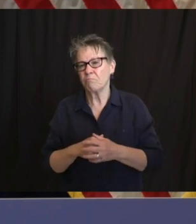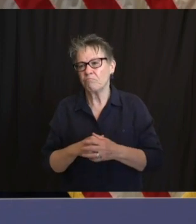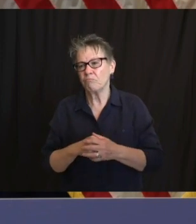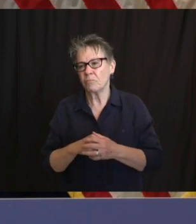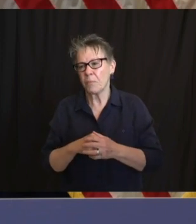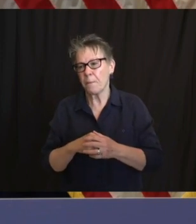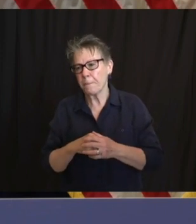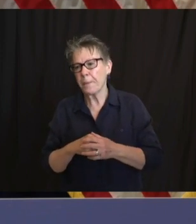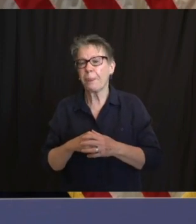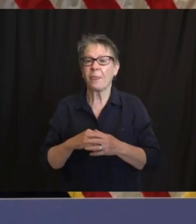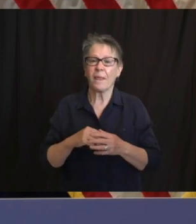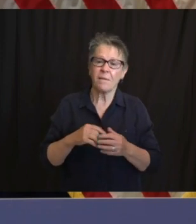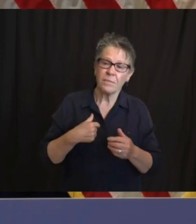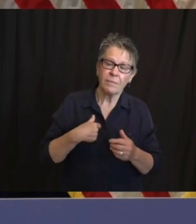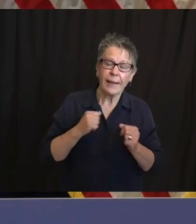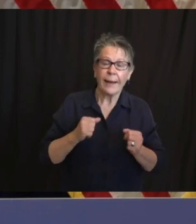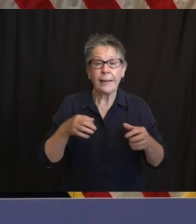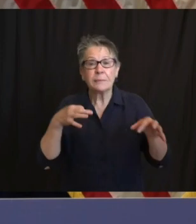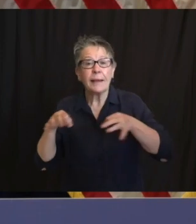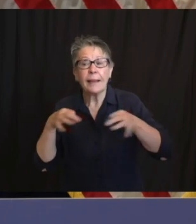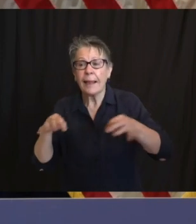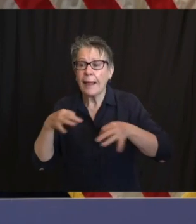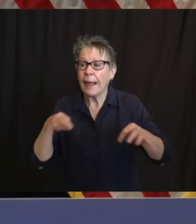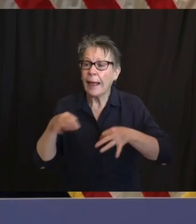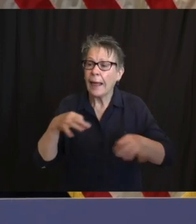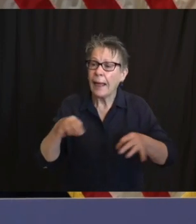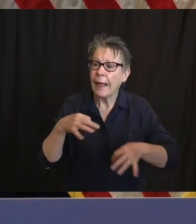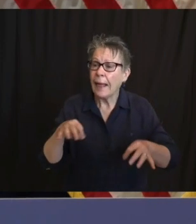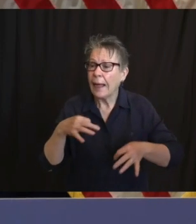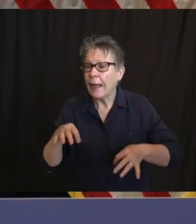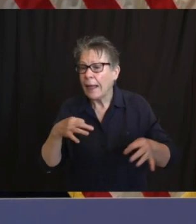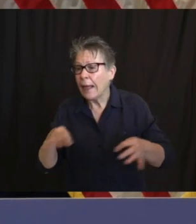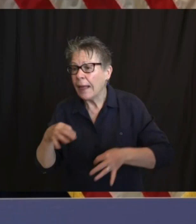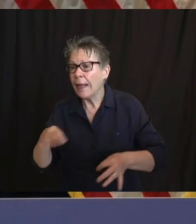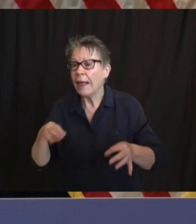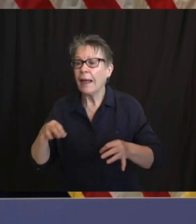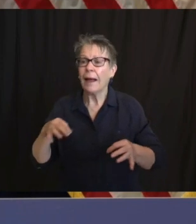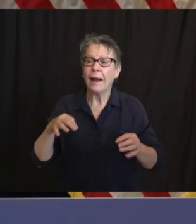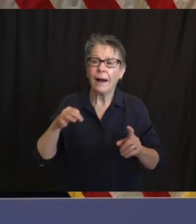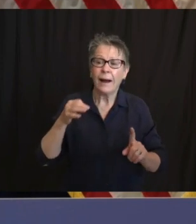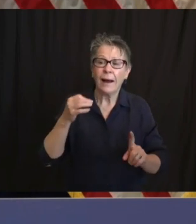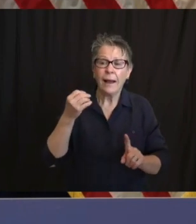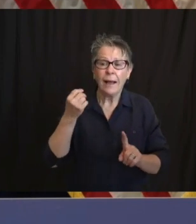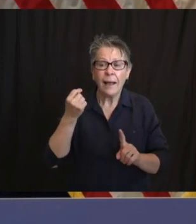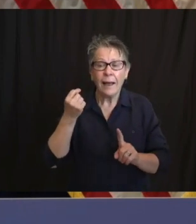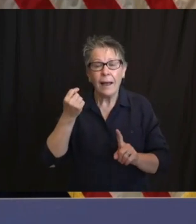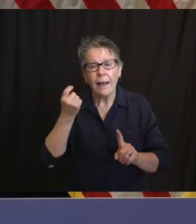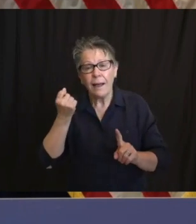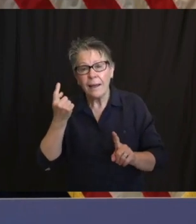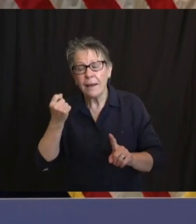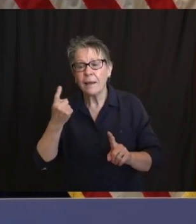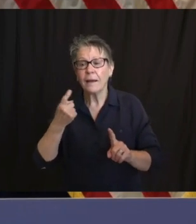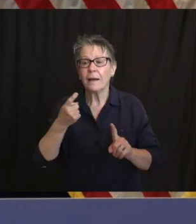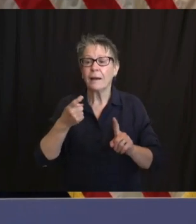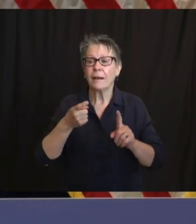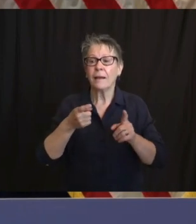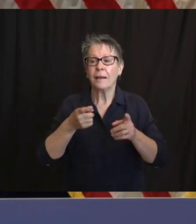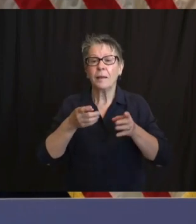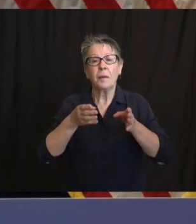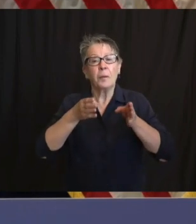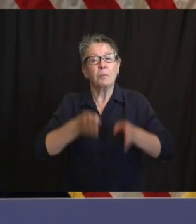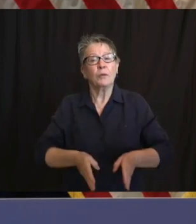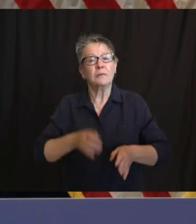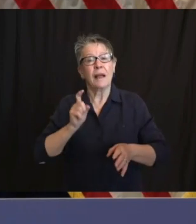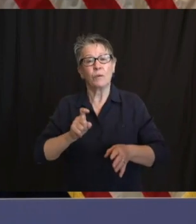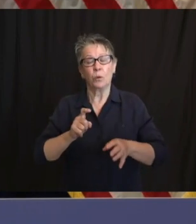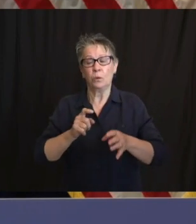but you basically, someone has to declare themselves and seek basically a waiver or an exemption for it, I think is the right way to put it. Yeah,